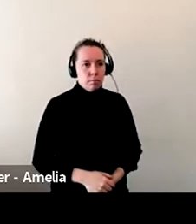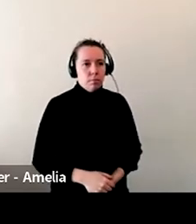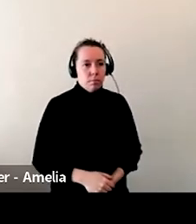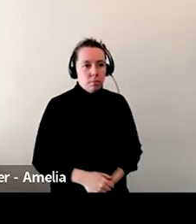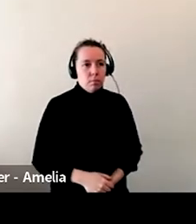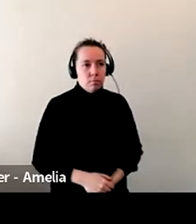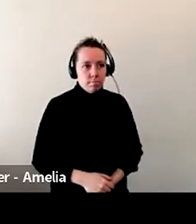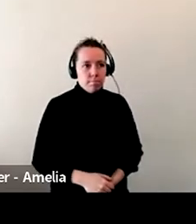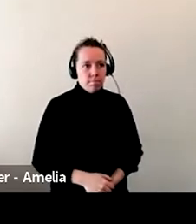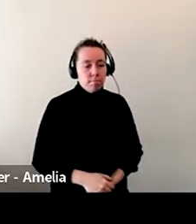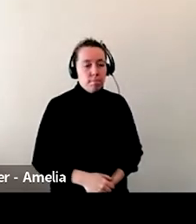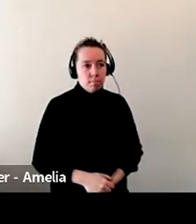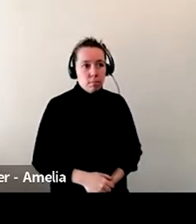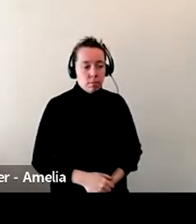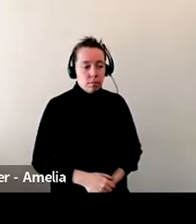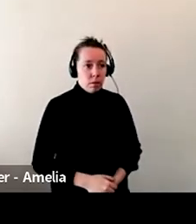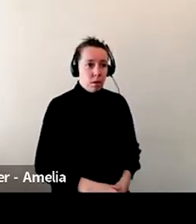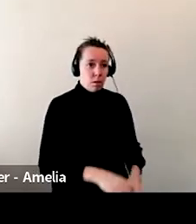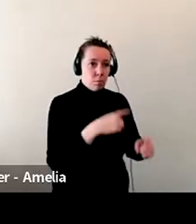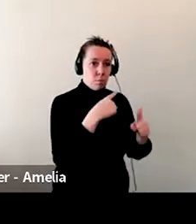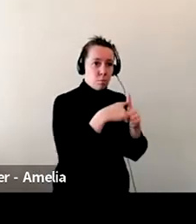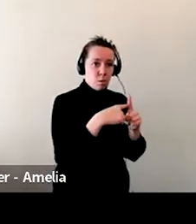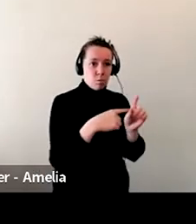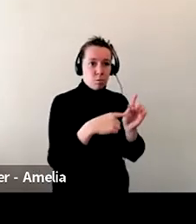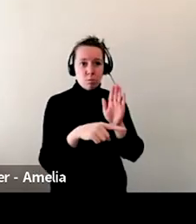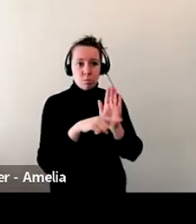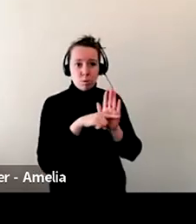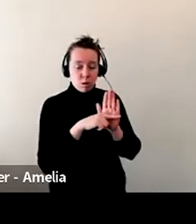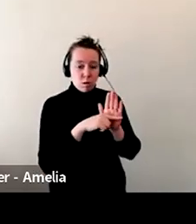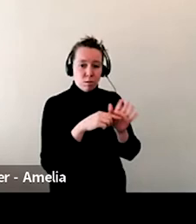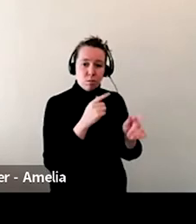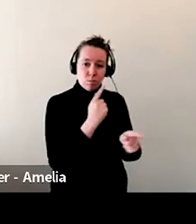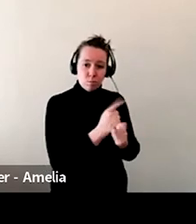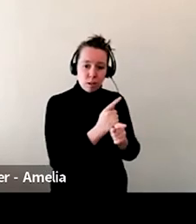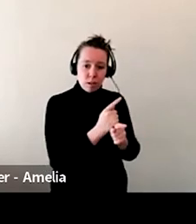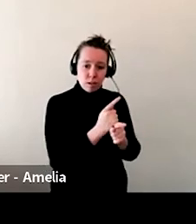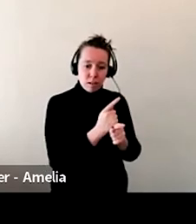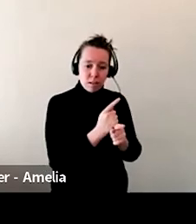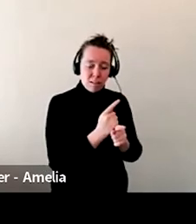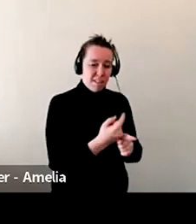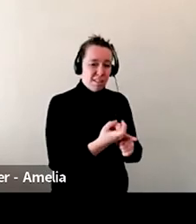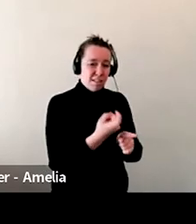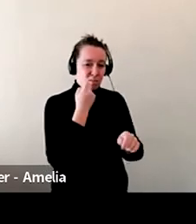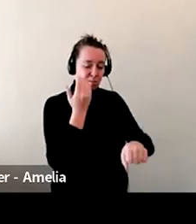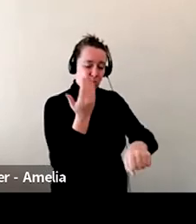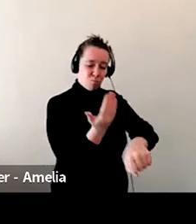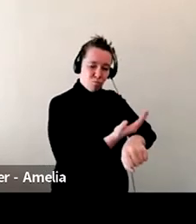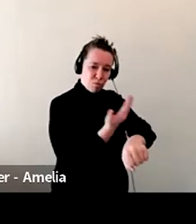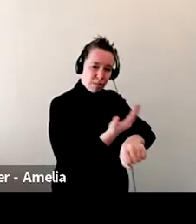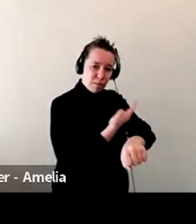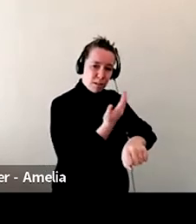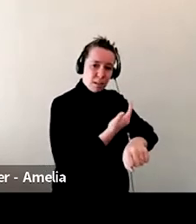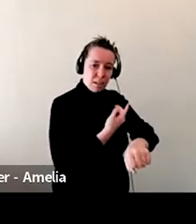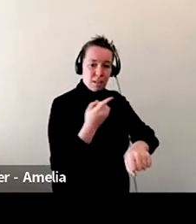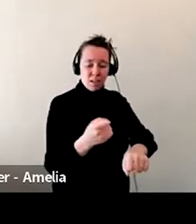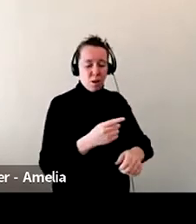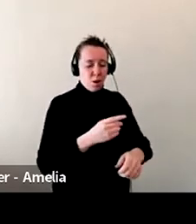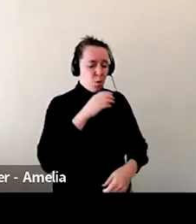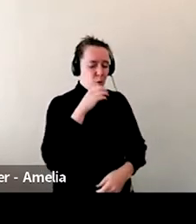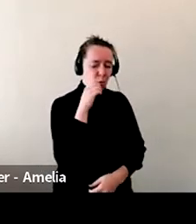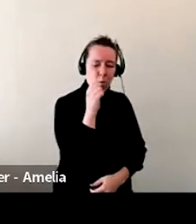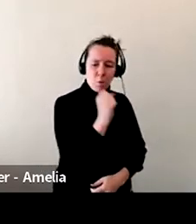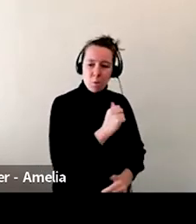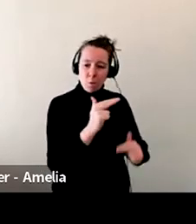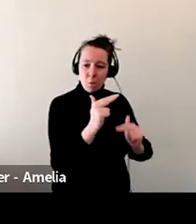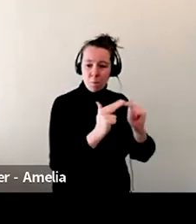edged sword. I think at least for us, because, um, we had renovated a 135 year old building right in the heart of the